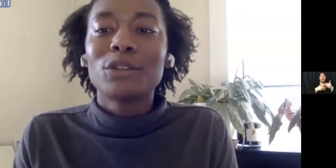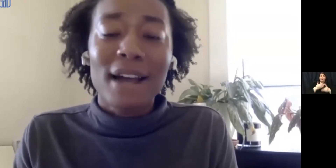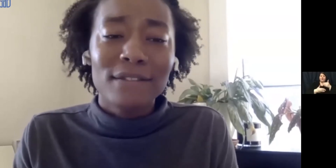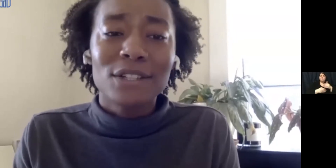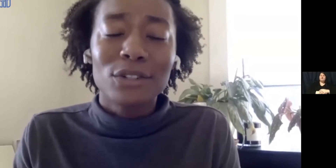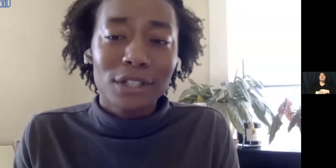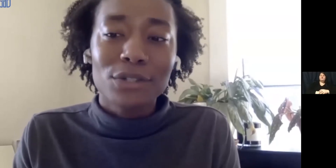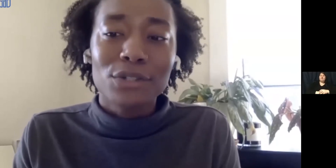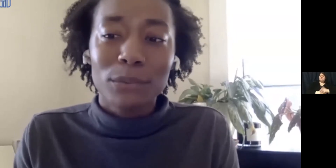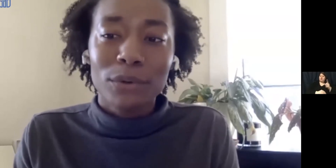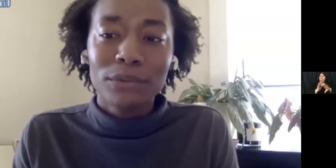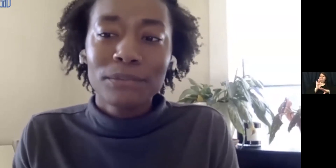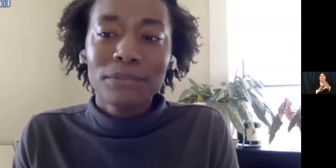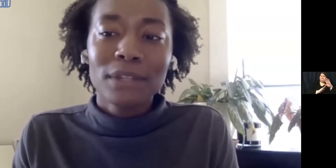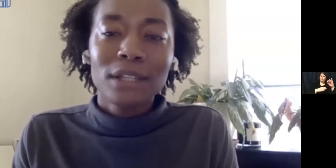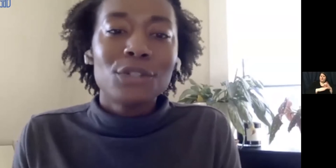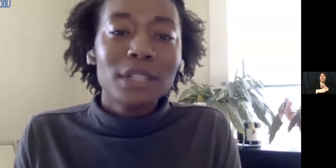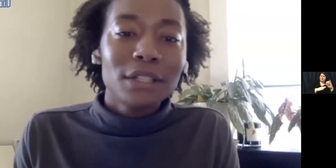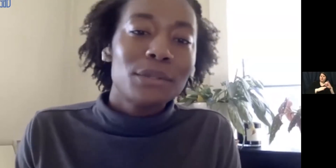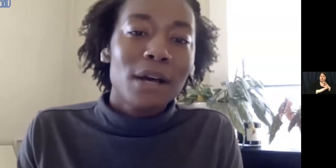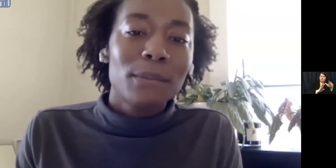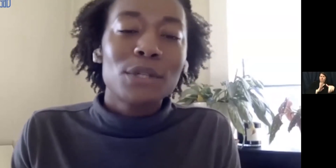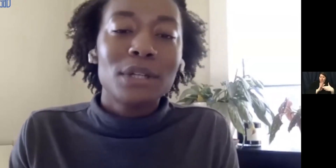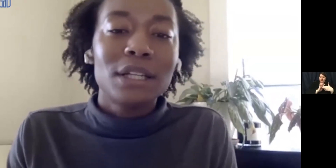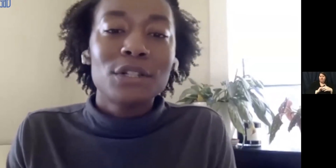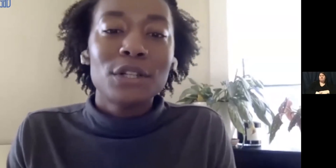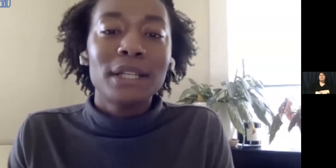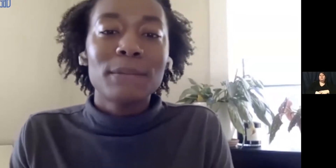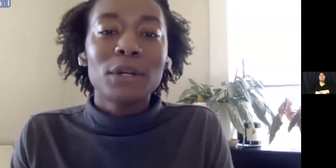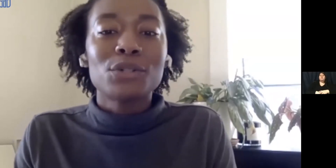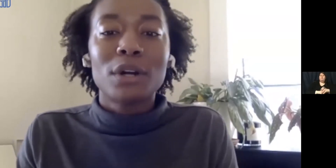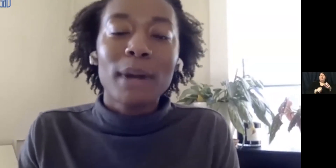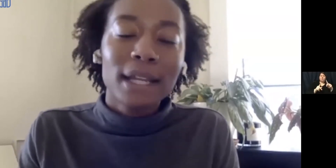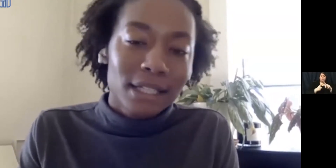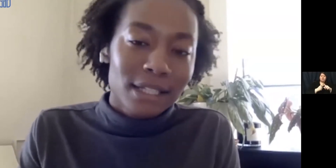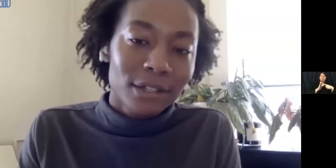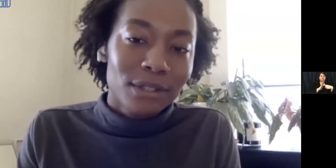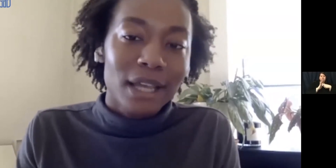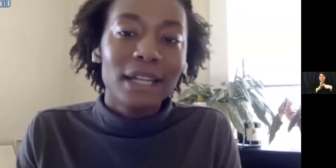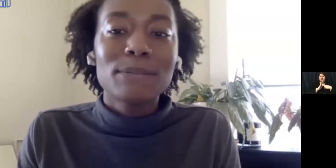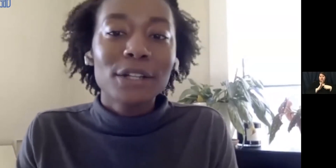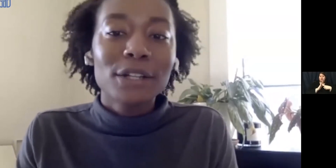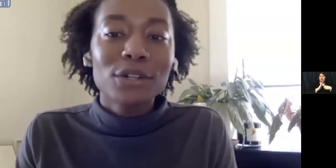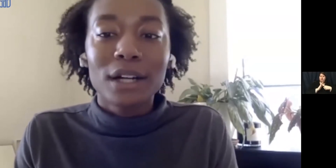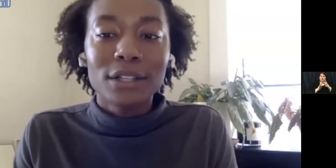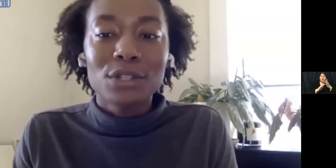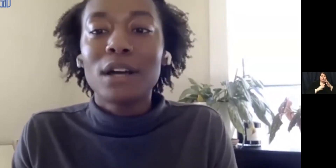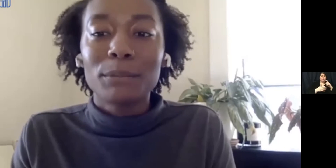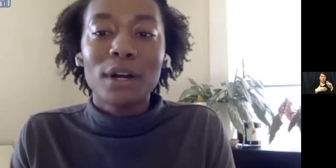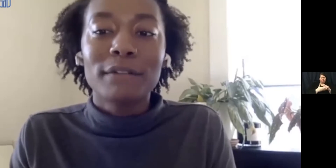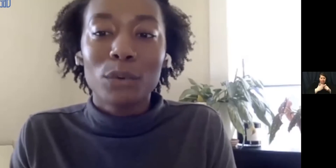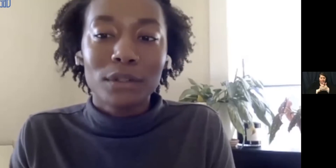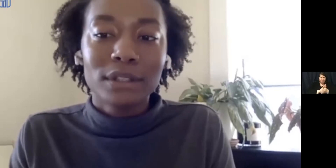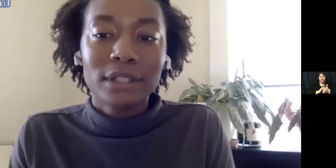Jillian thrived in her internship role. Jillian used the opportunity to exhibit her strong writing skills and expand her knowledge of